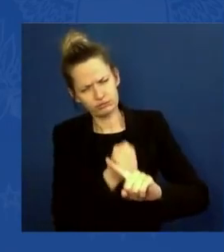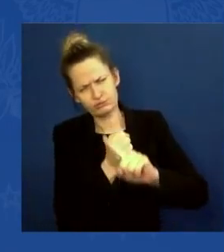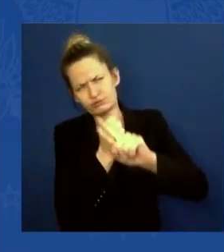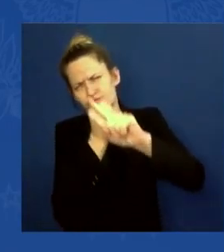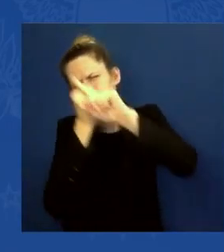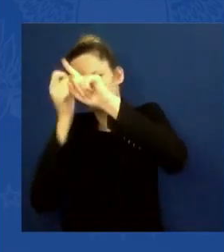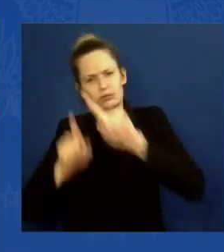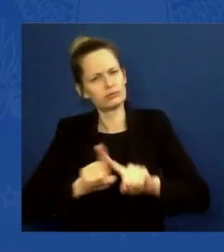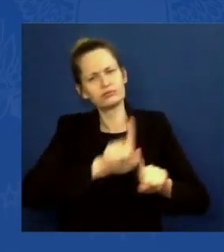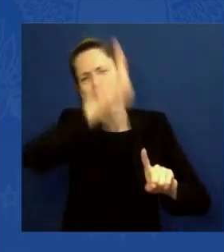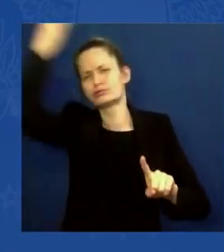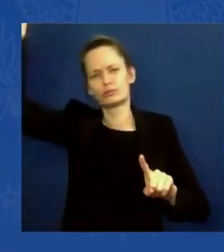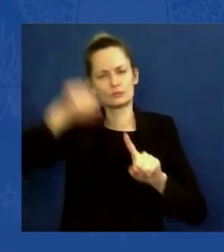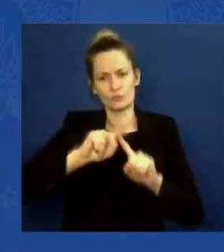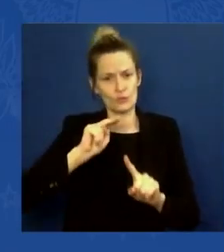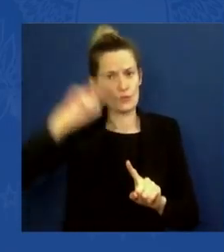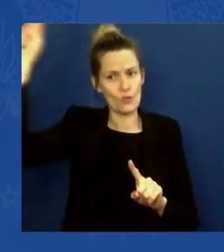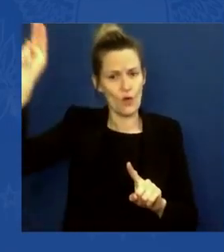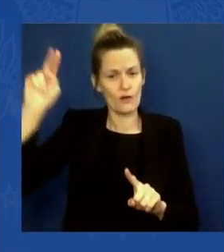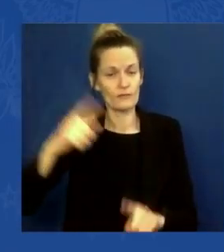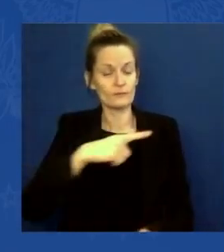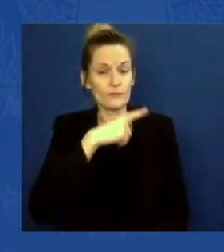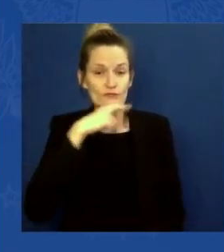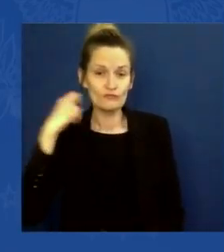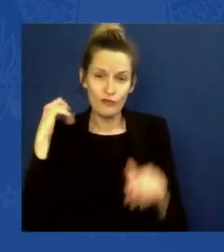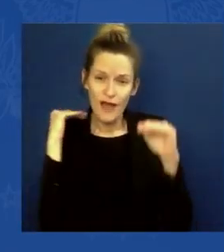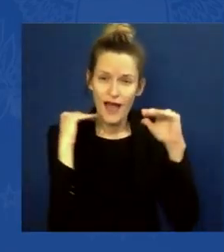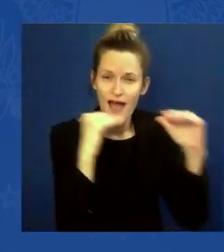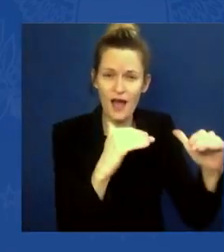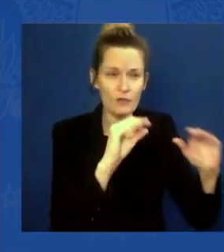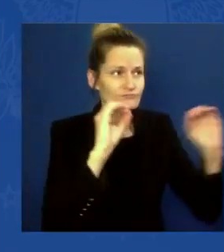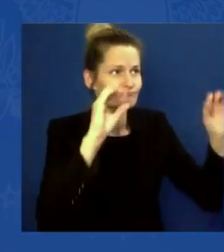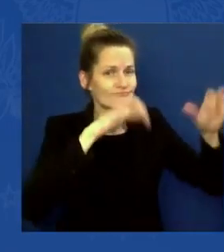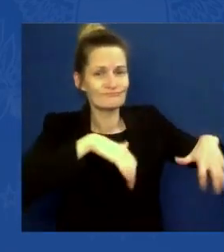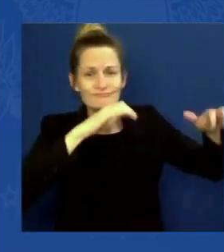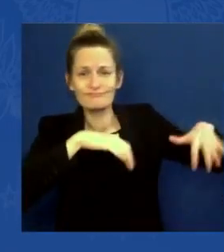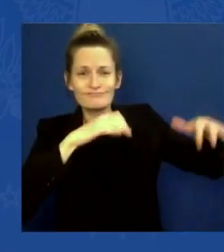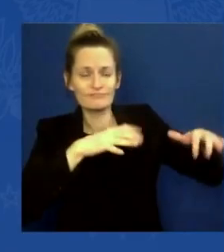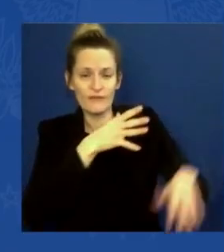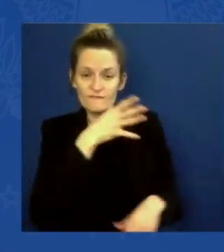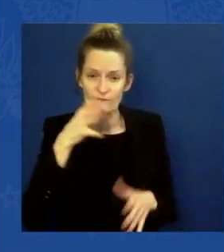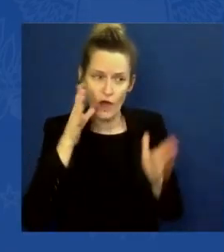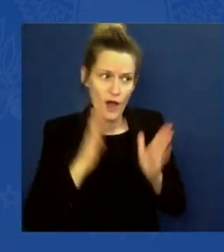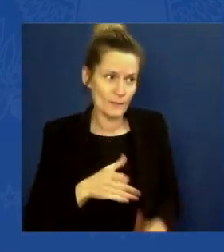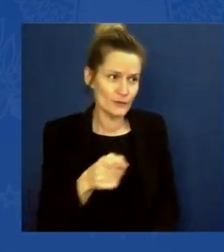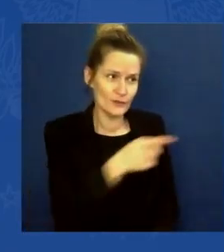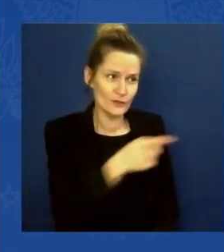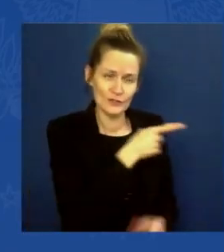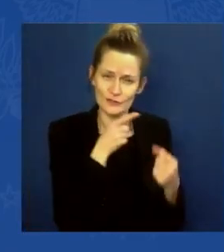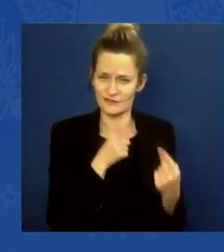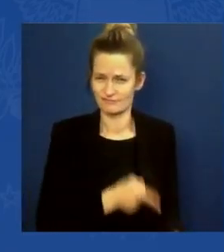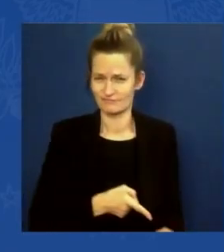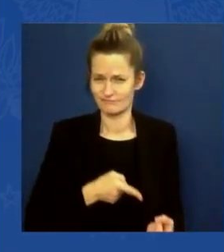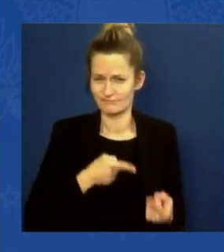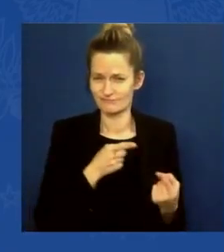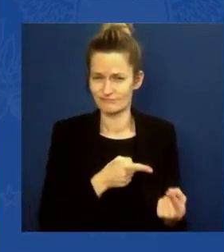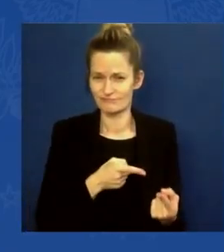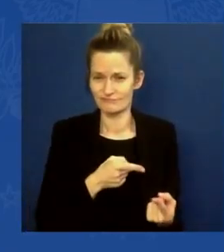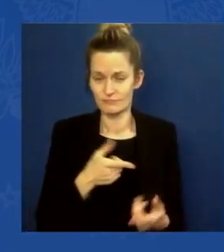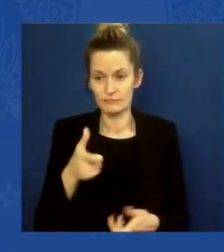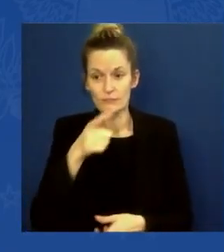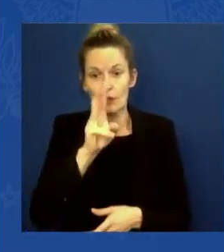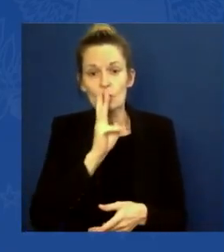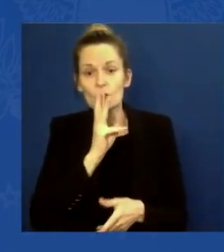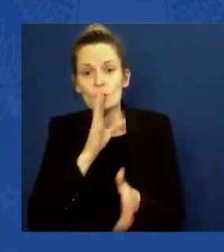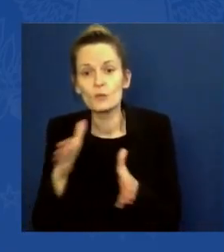farmers and ranchers and draining the Colorado River. In addition to the lost lives, live shattered, extreme weather